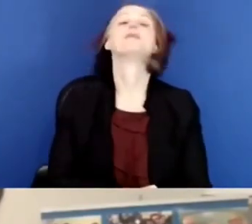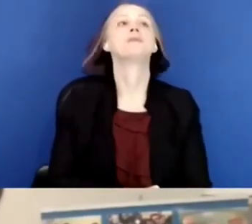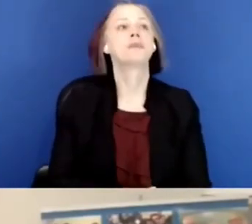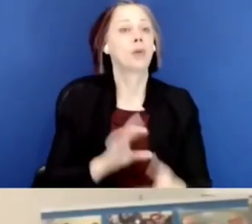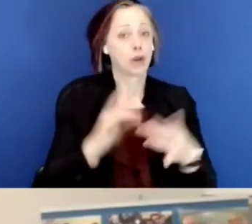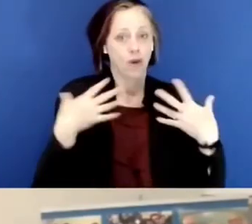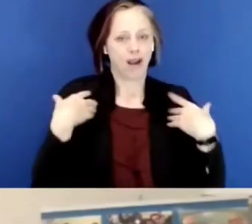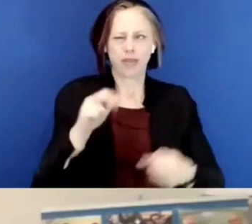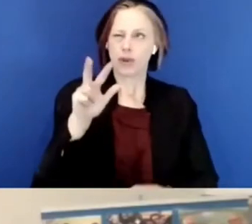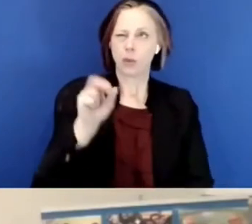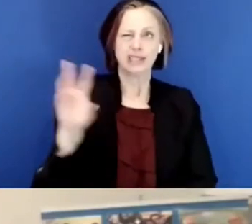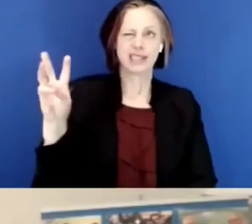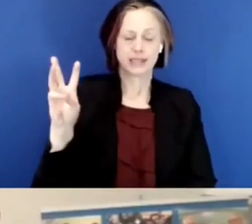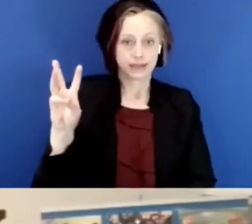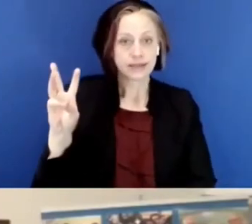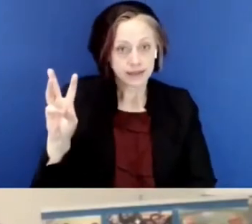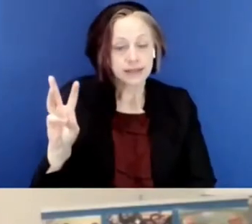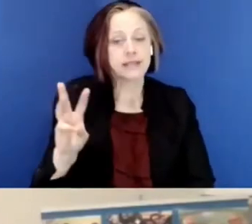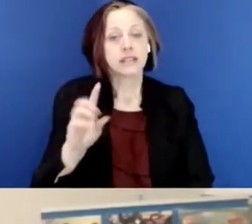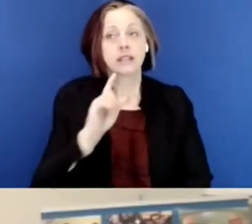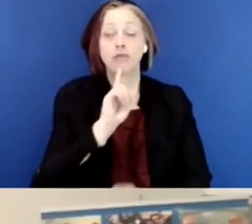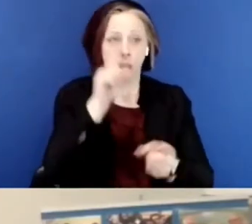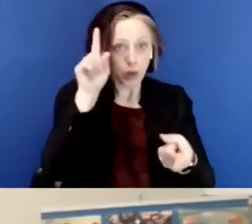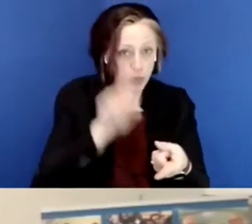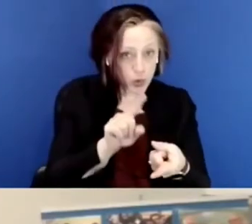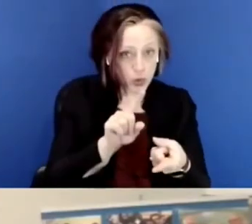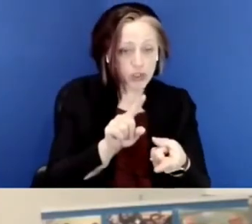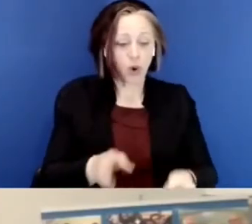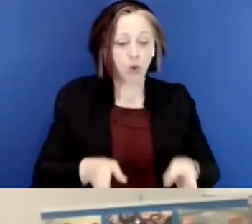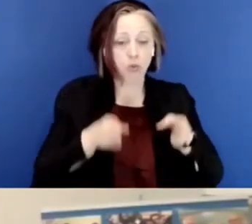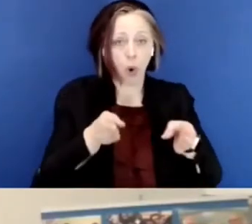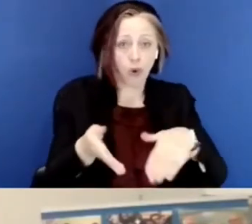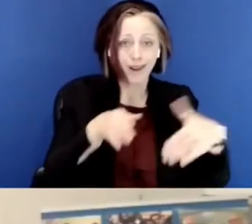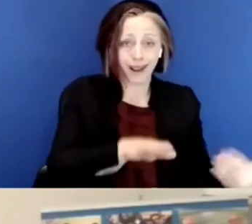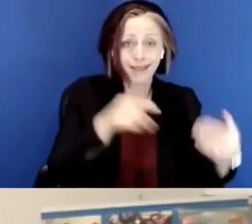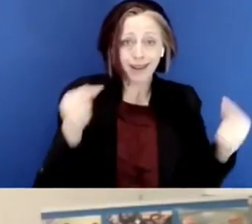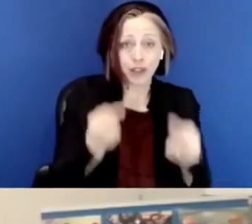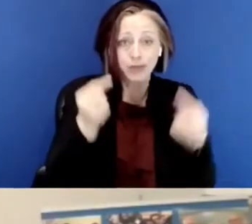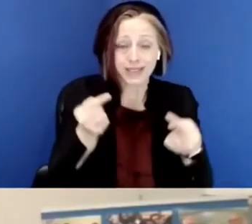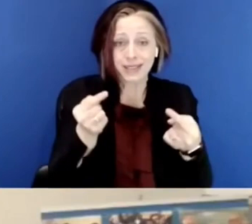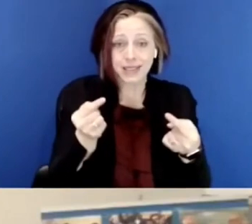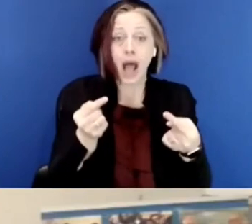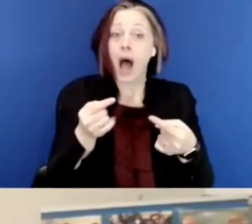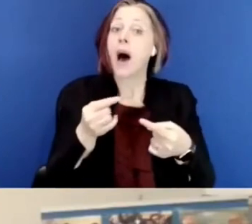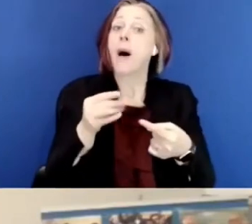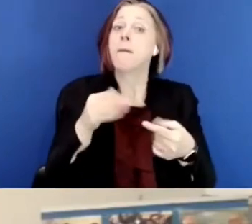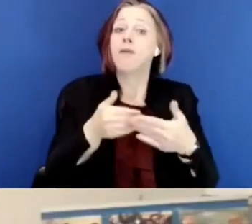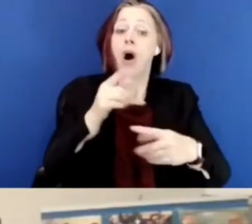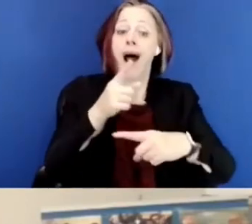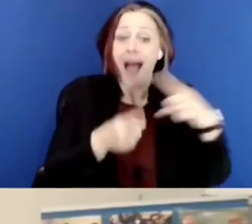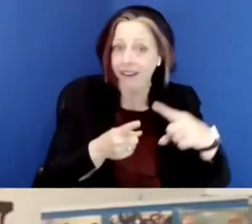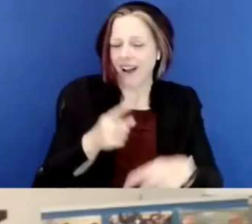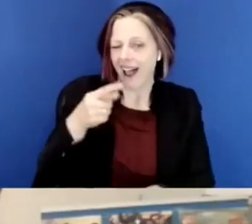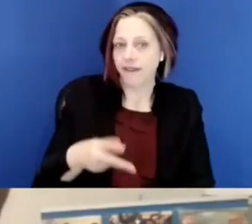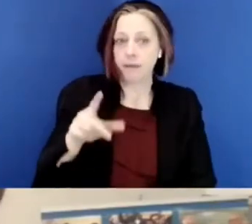about health, uh, 3.6 is reduced road fatalities and injuries by